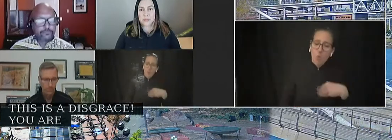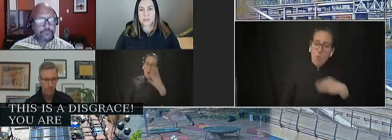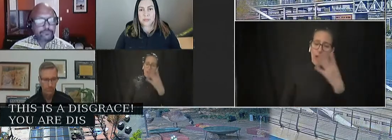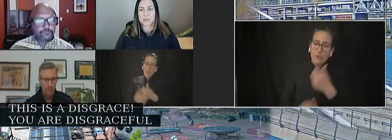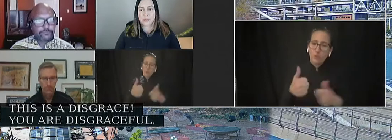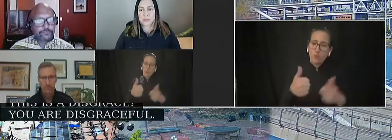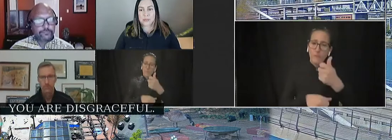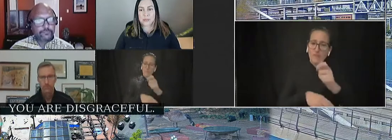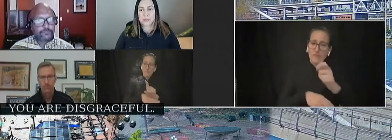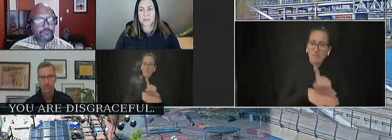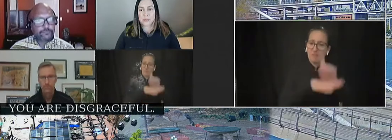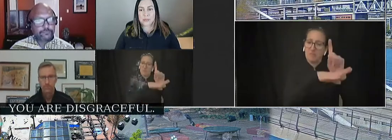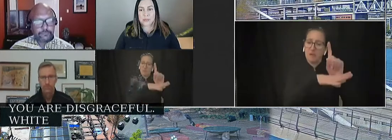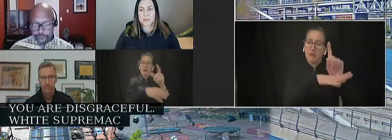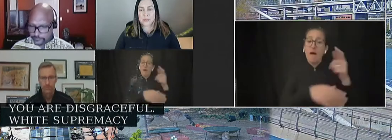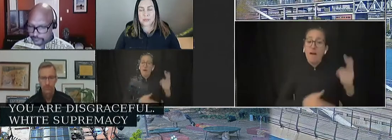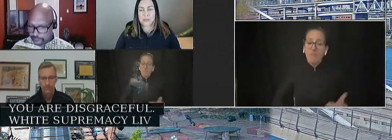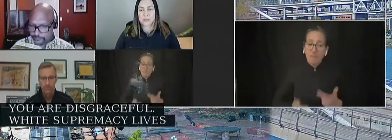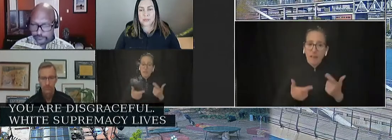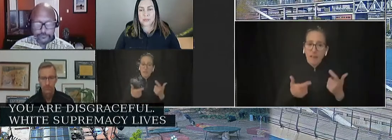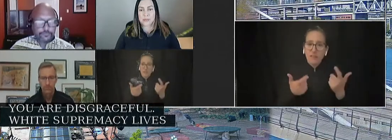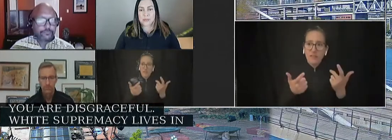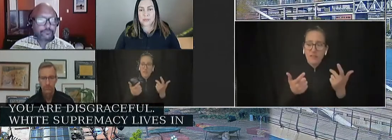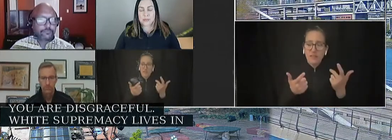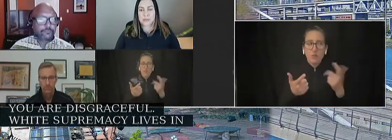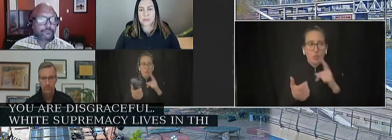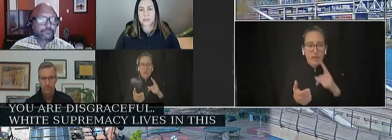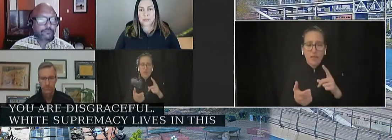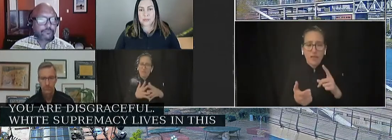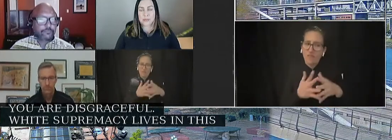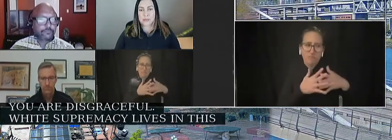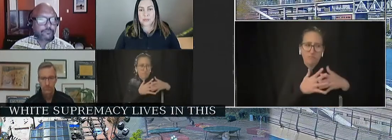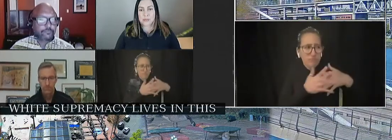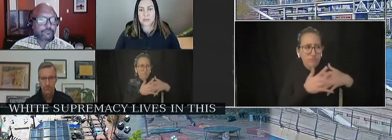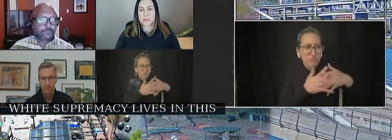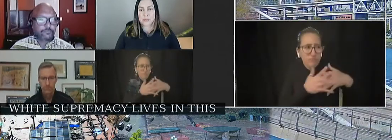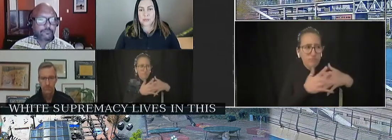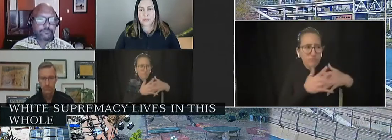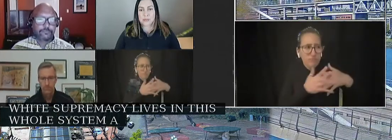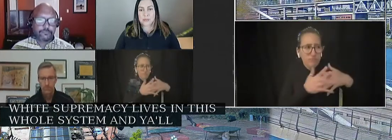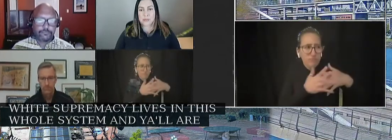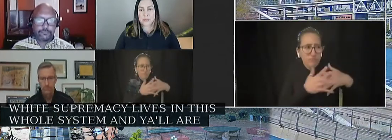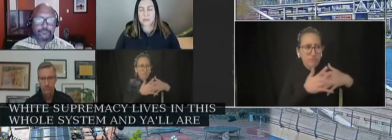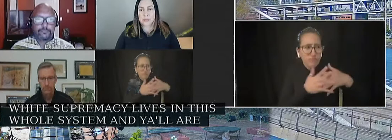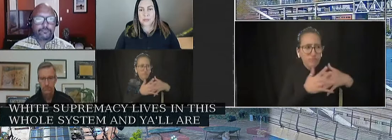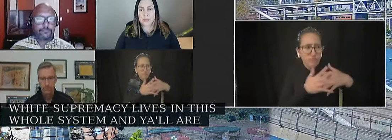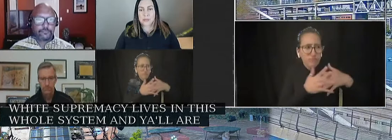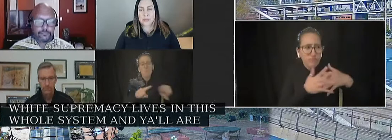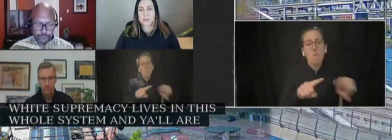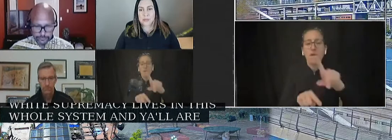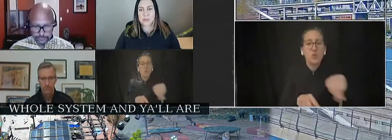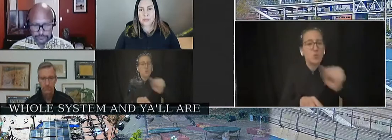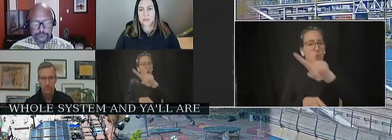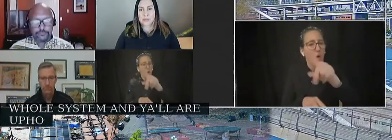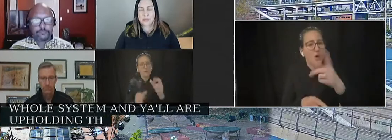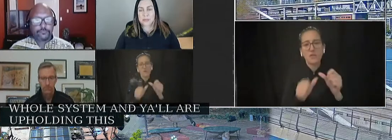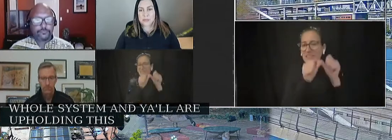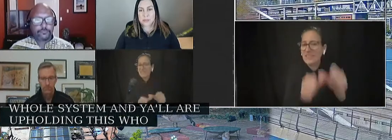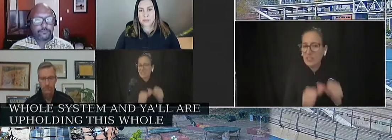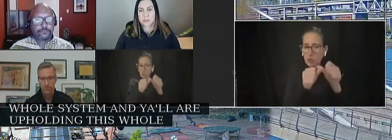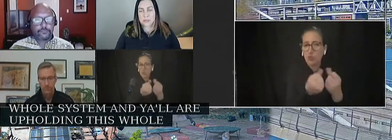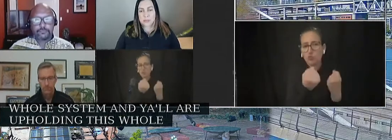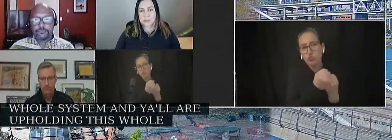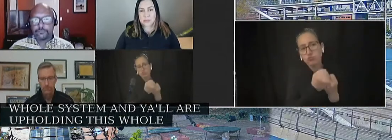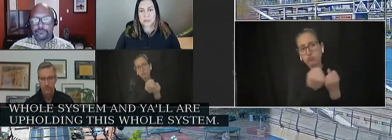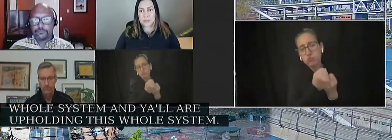this whole system and y'all are upholding this whole system. You will